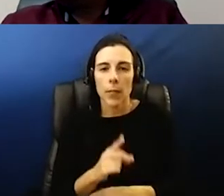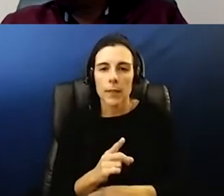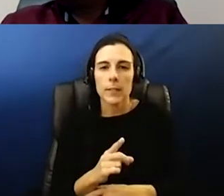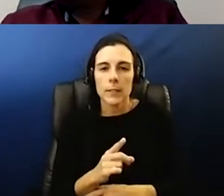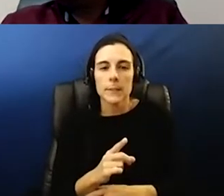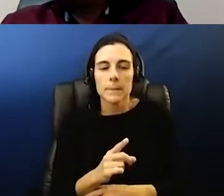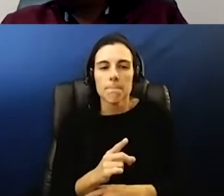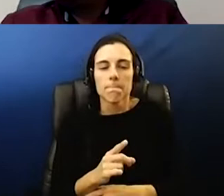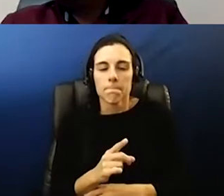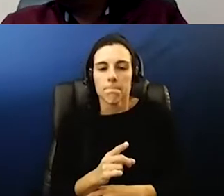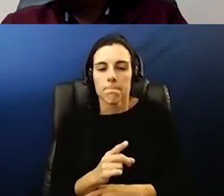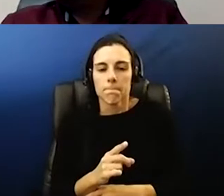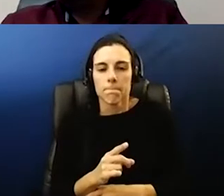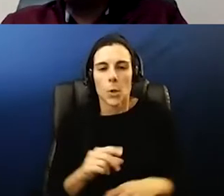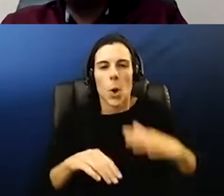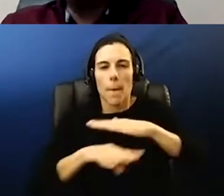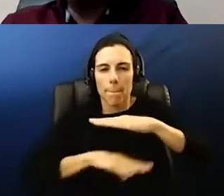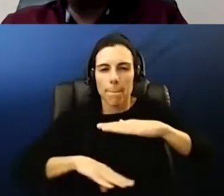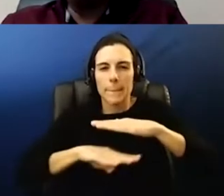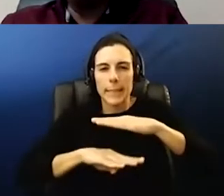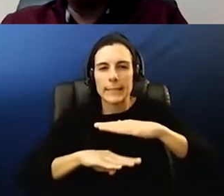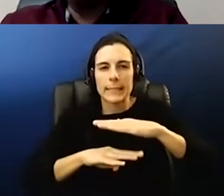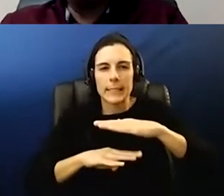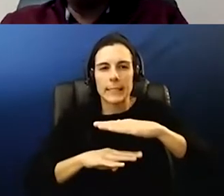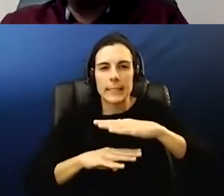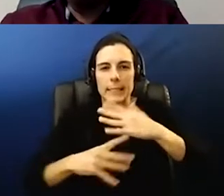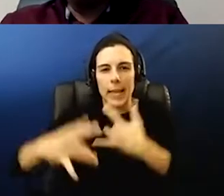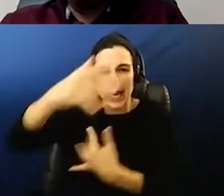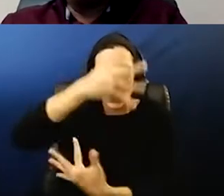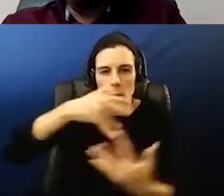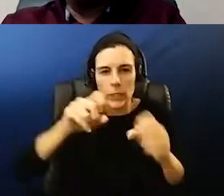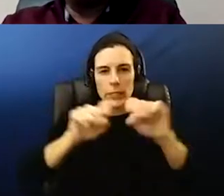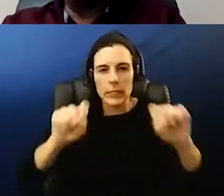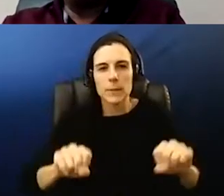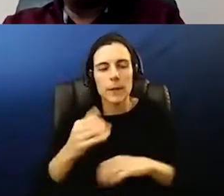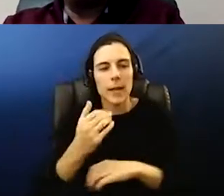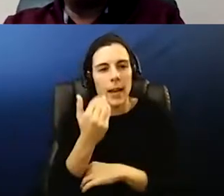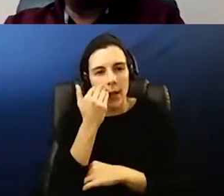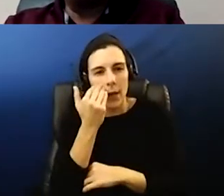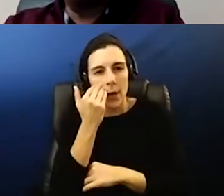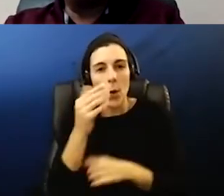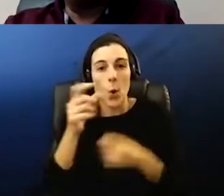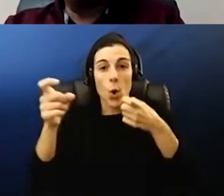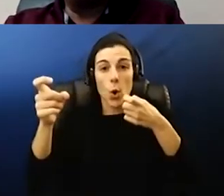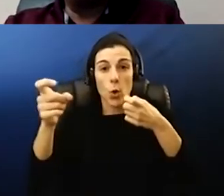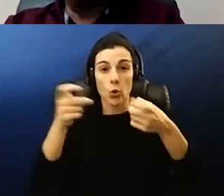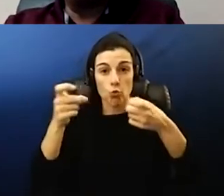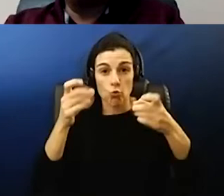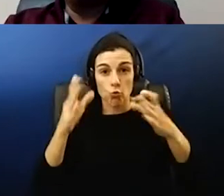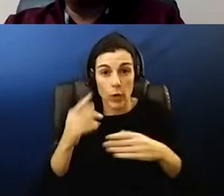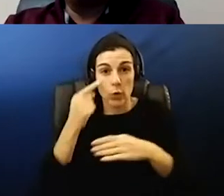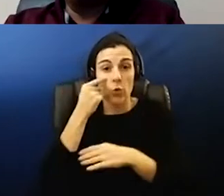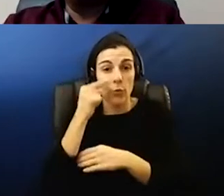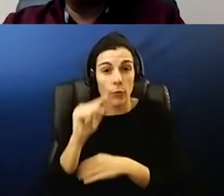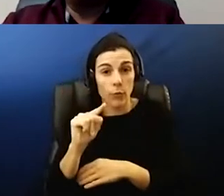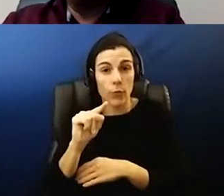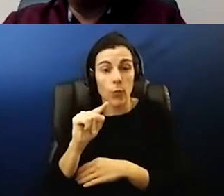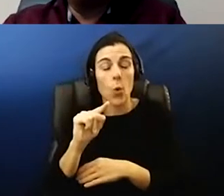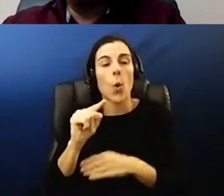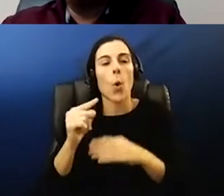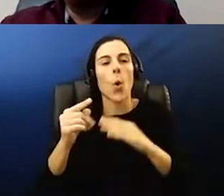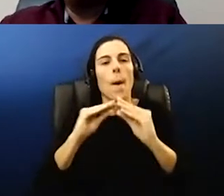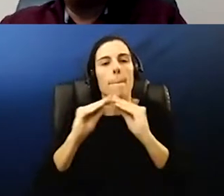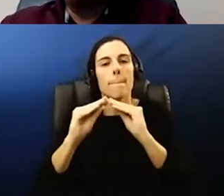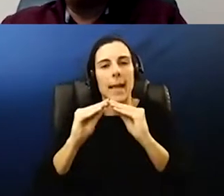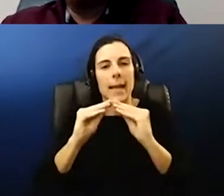our basic ventilation systems and certainly i know um our director of maintenance uh david hodebeck would be able